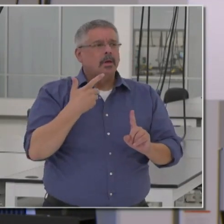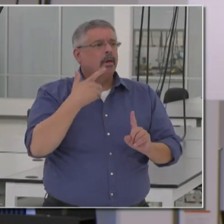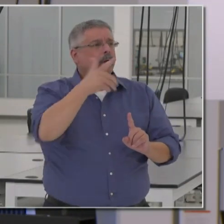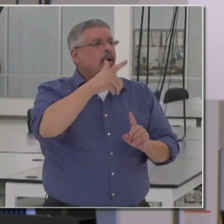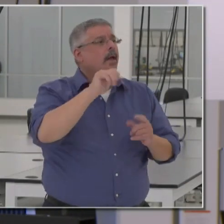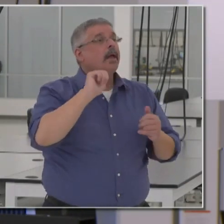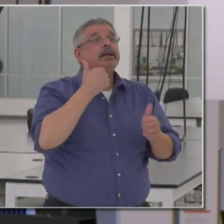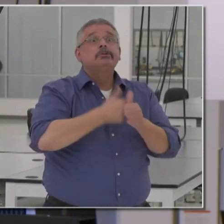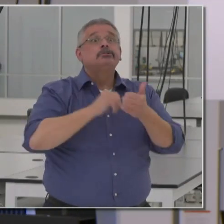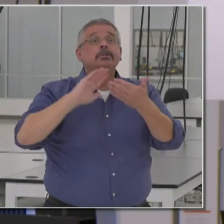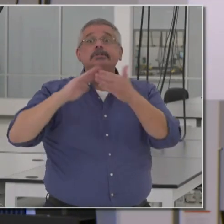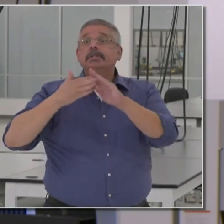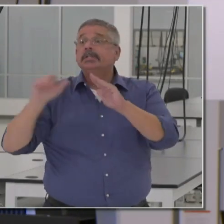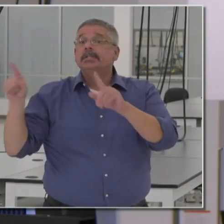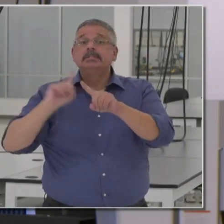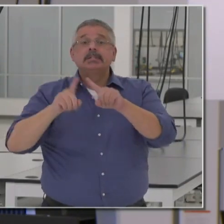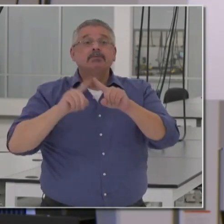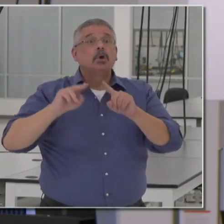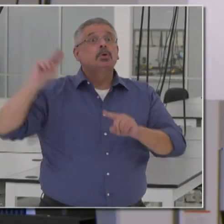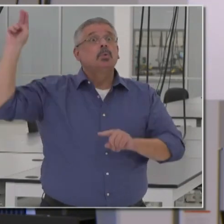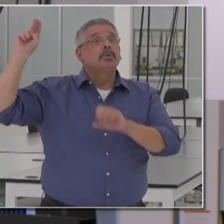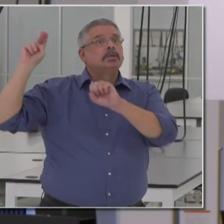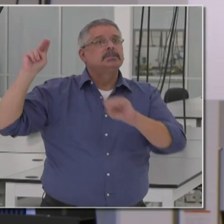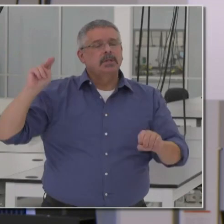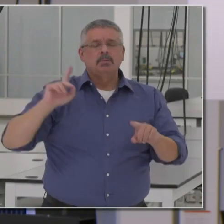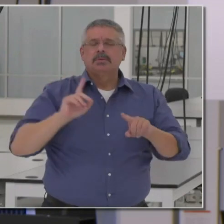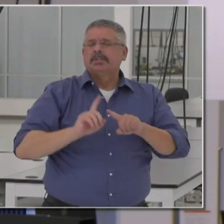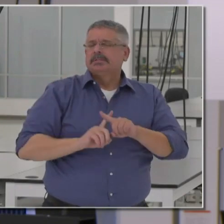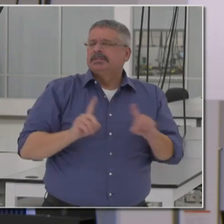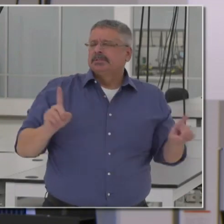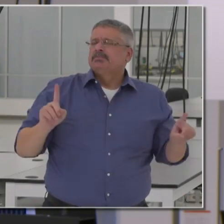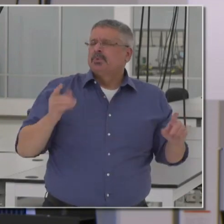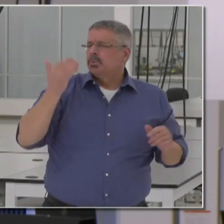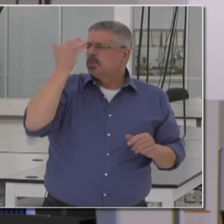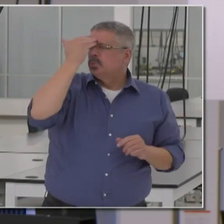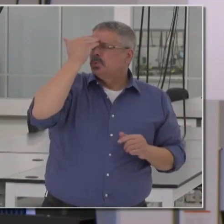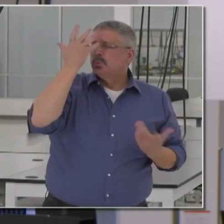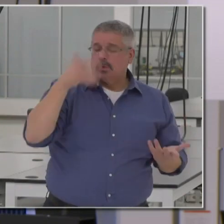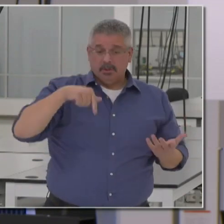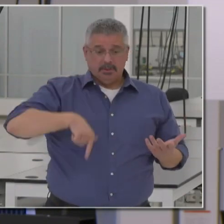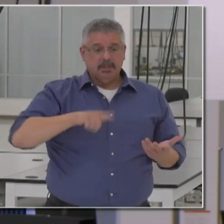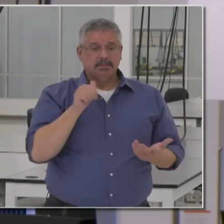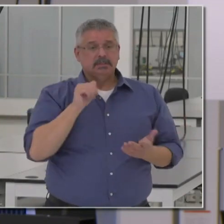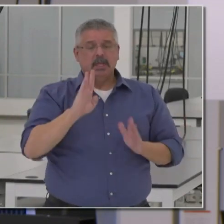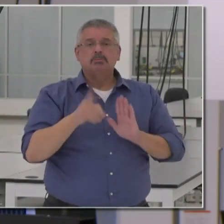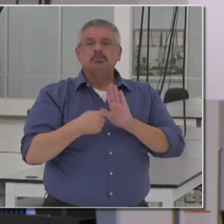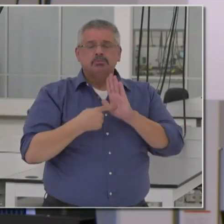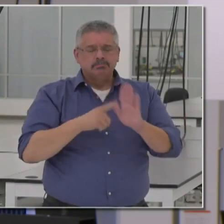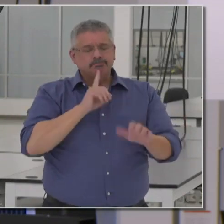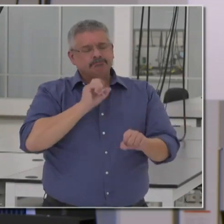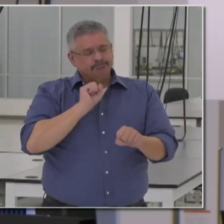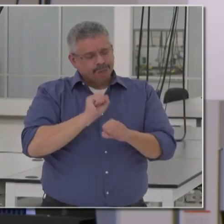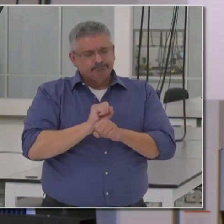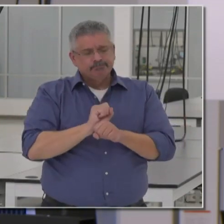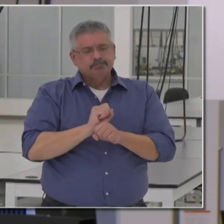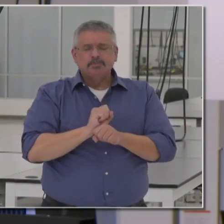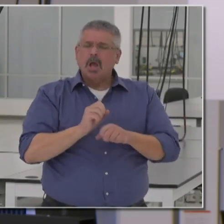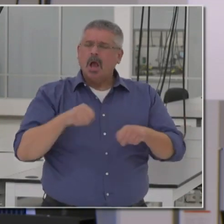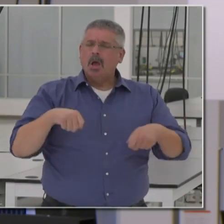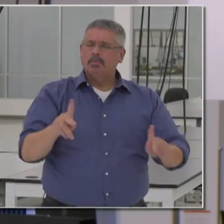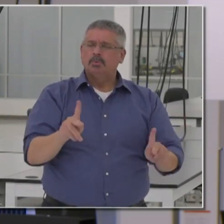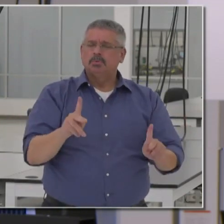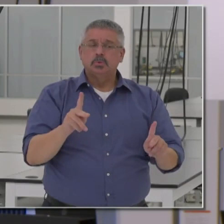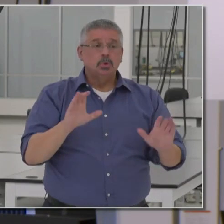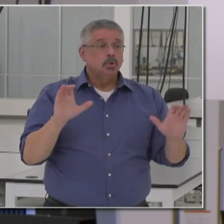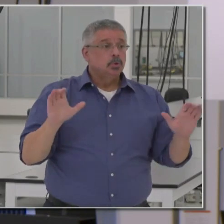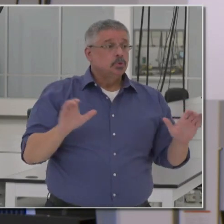one next door, the north different than the south of California. This lab represents a true opportunity, not just to do